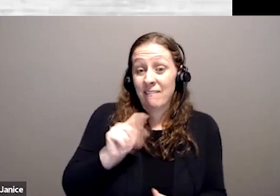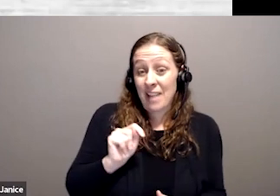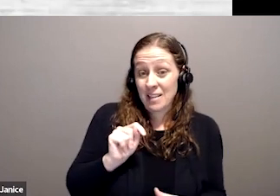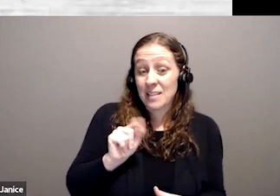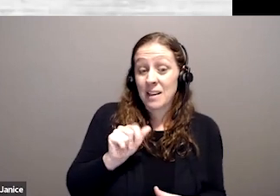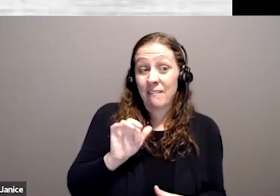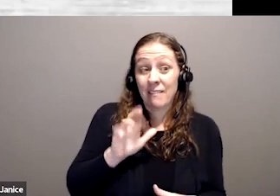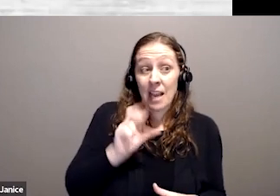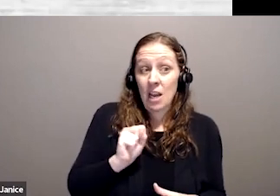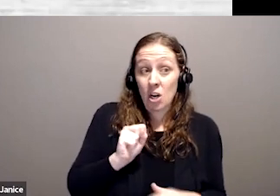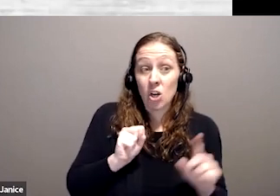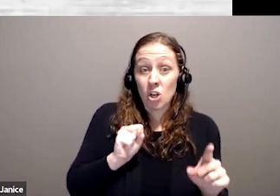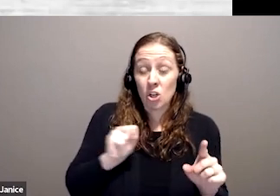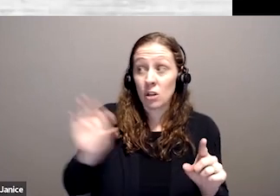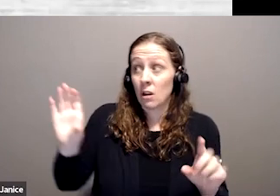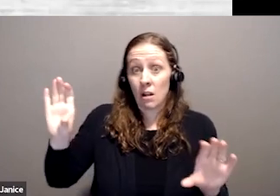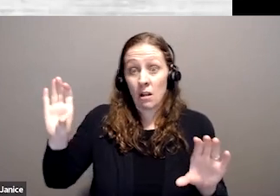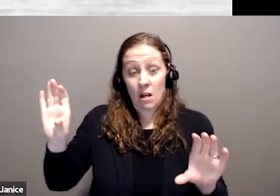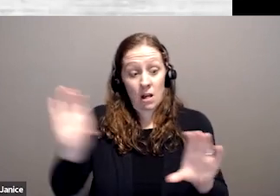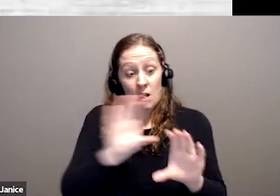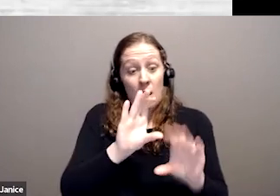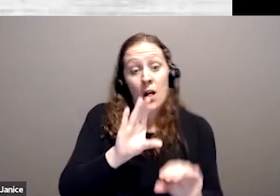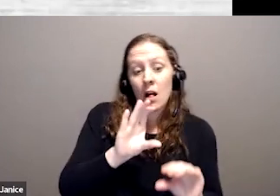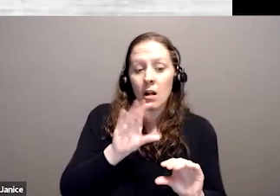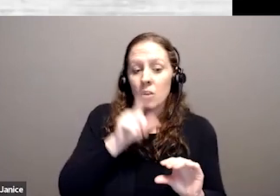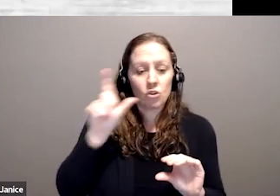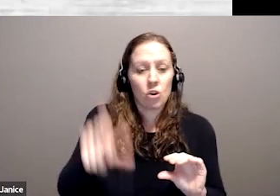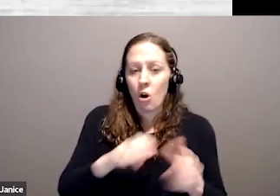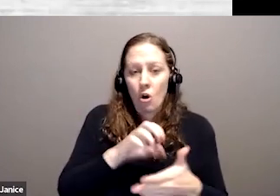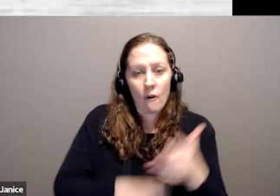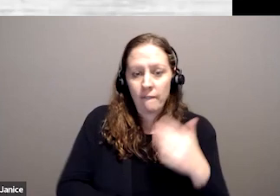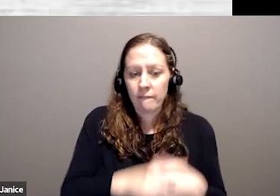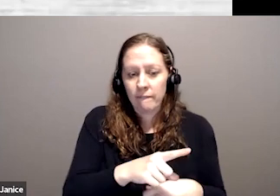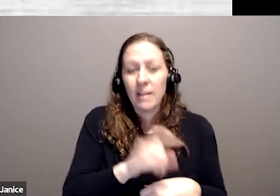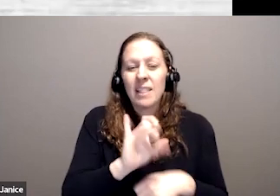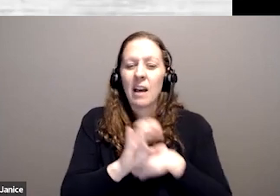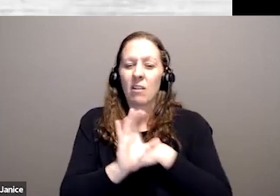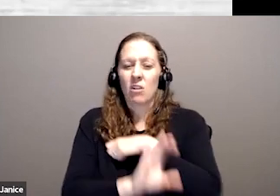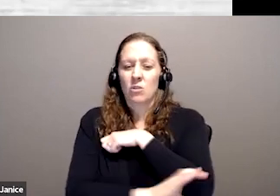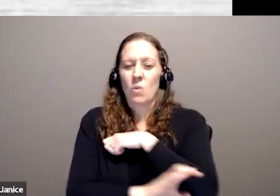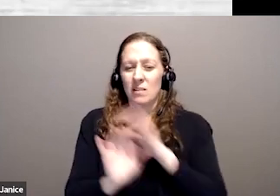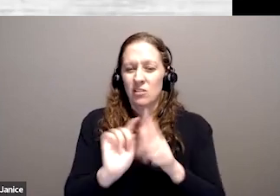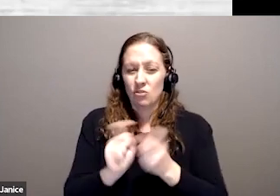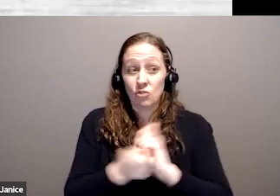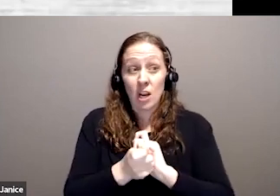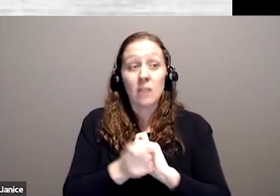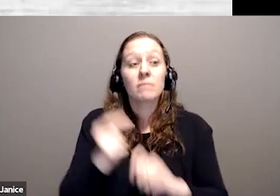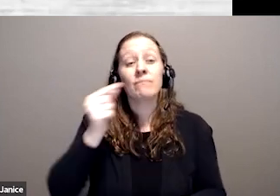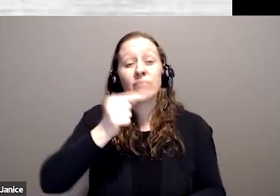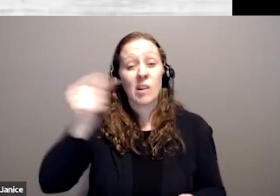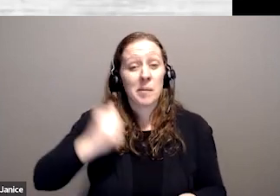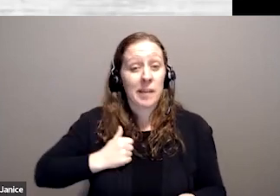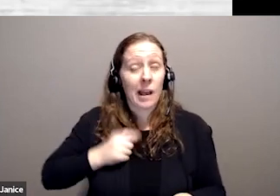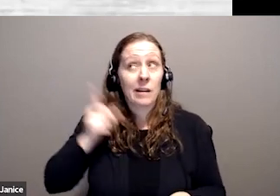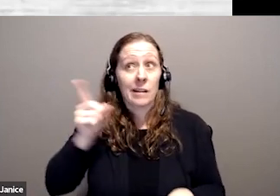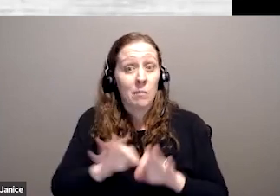offset against the CDB. So that's a consequential amendment there. So the decision, the government of Canada has an important decision